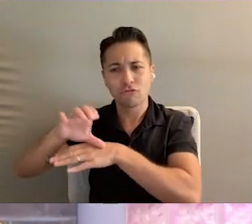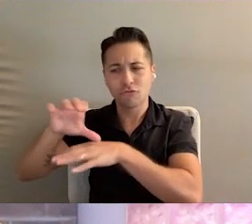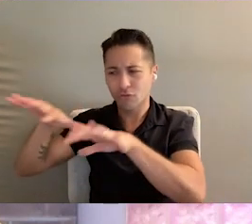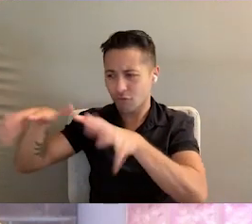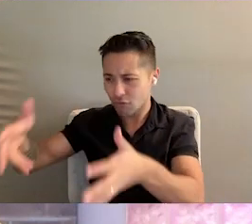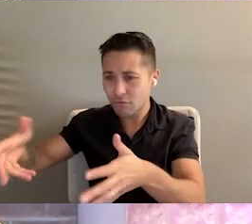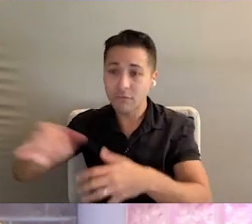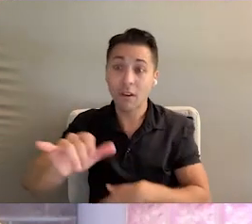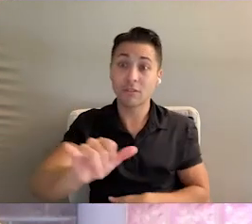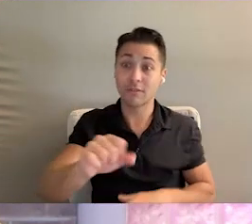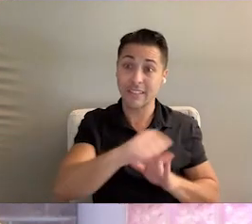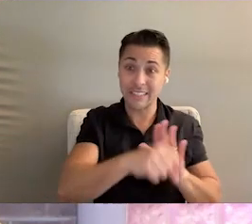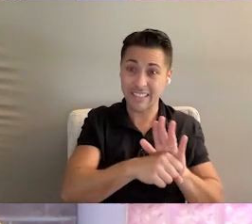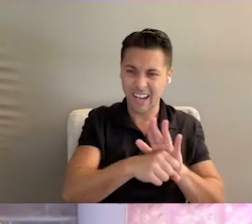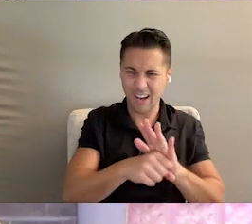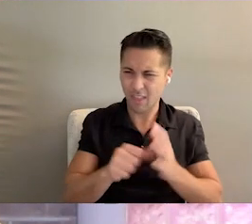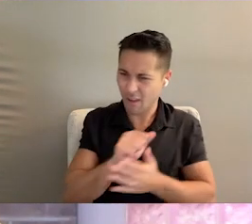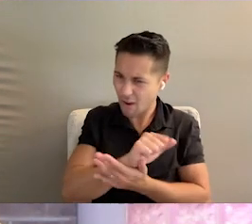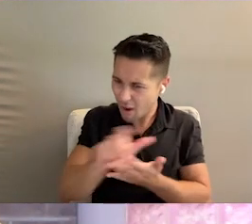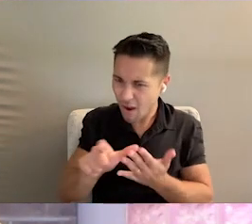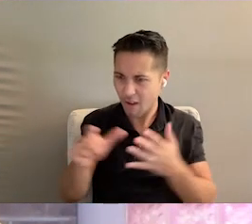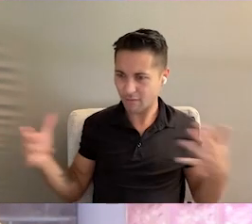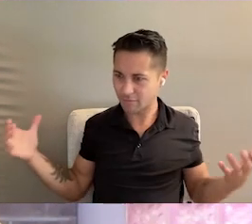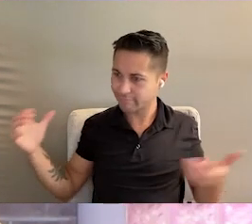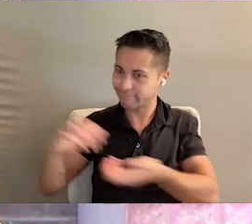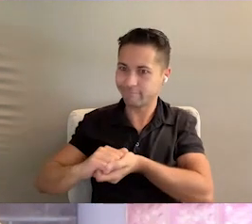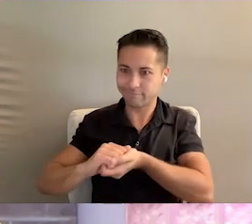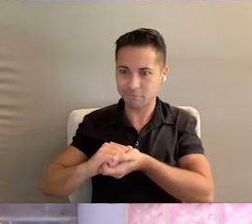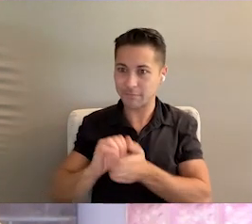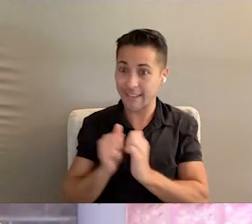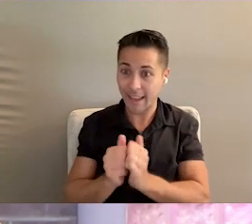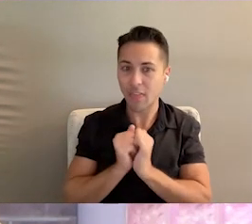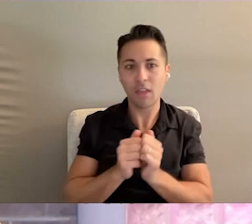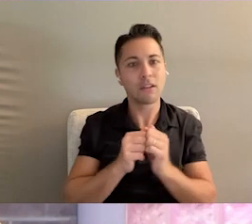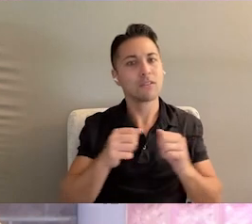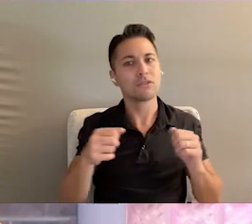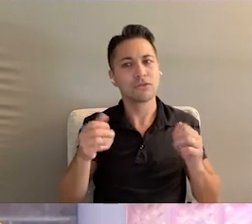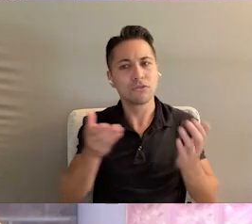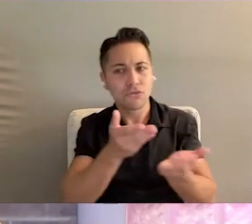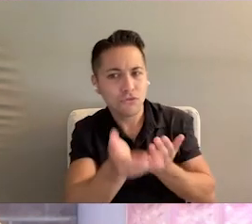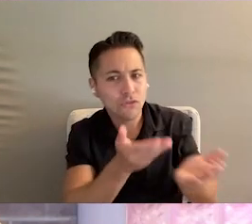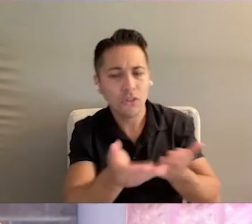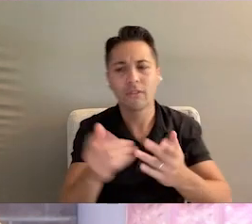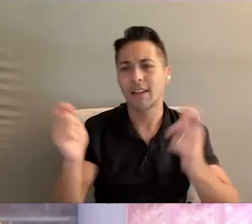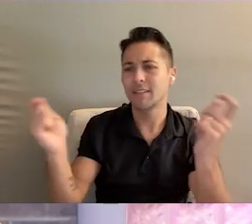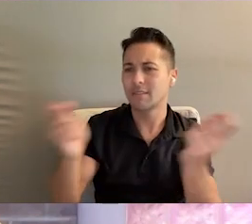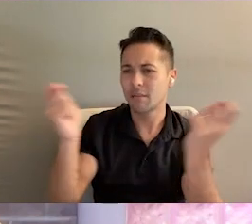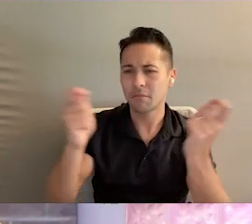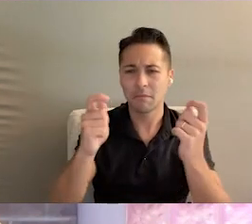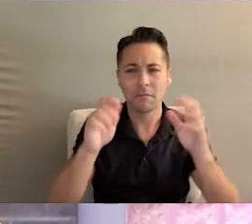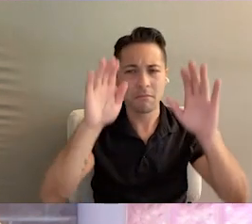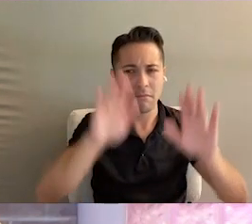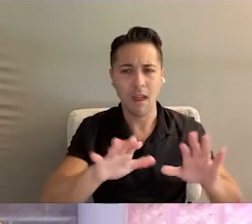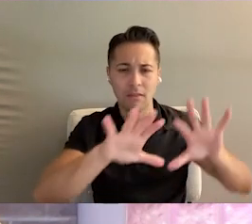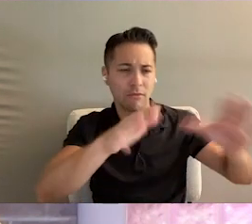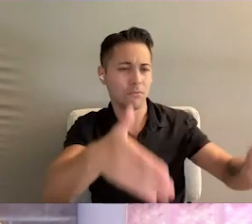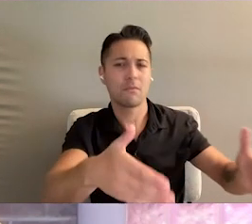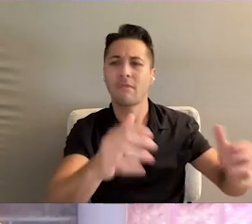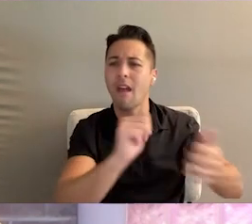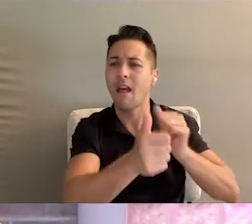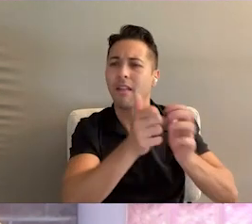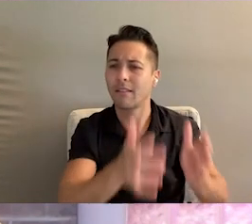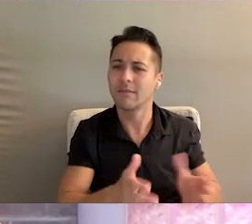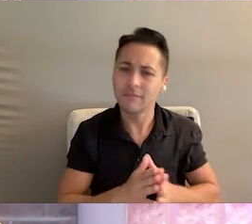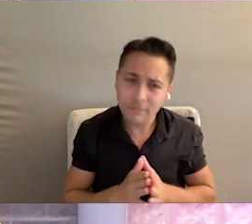body, and the state had come together for the opportunity to serve and celebrate a tremendous group of